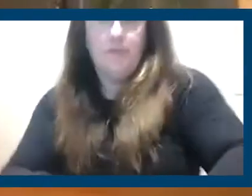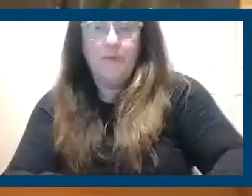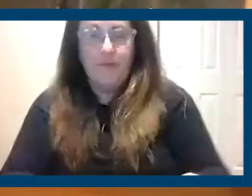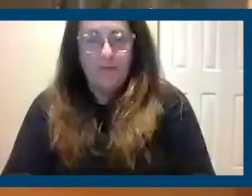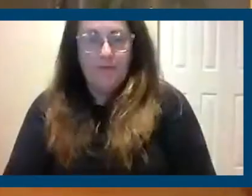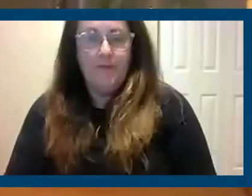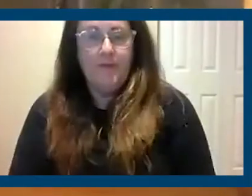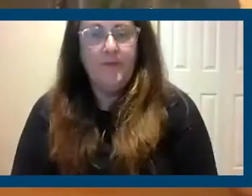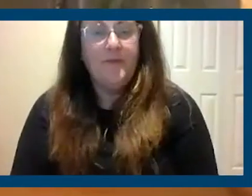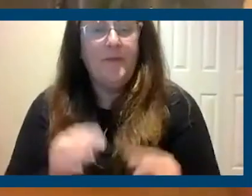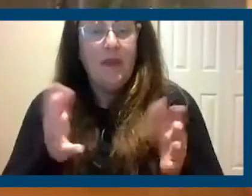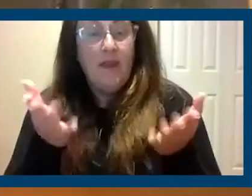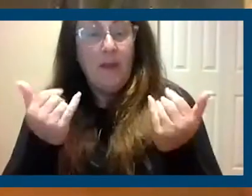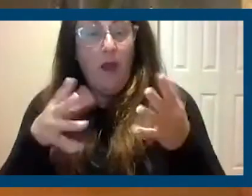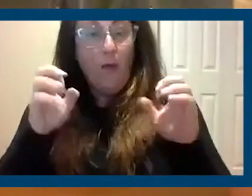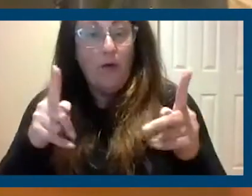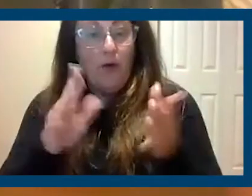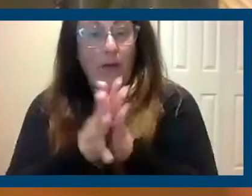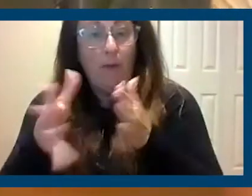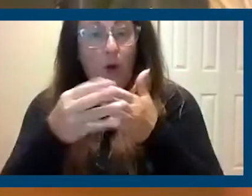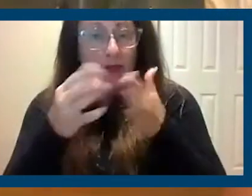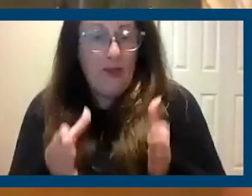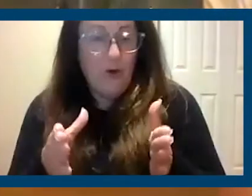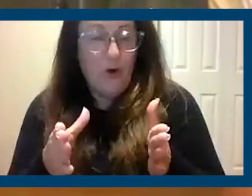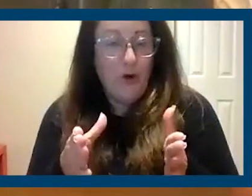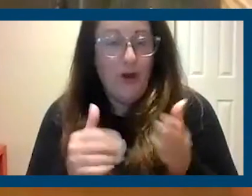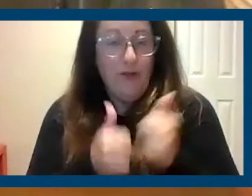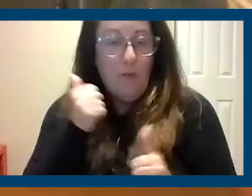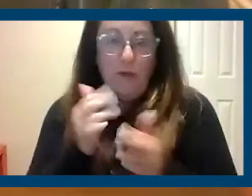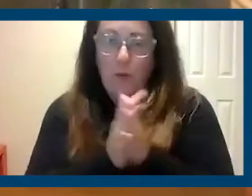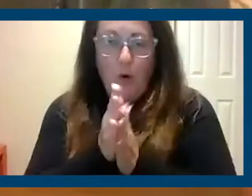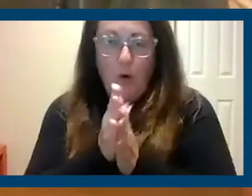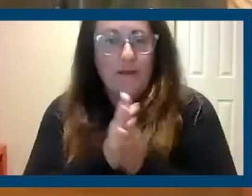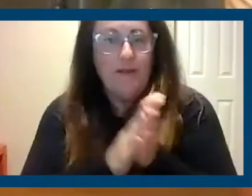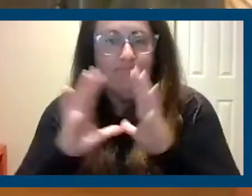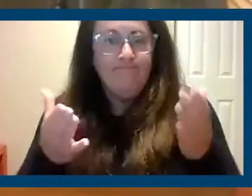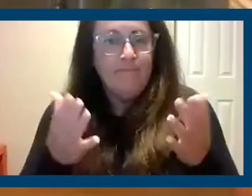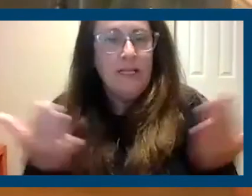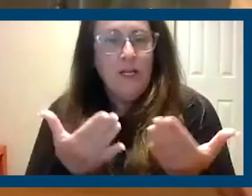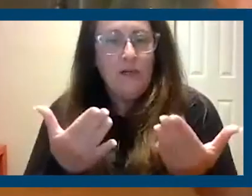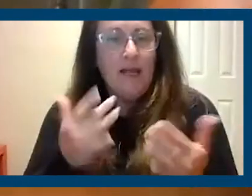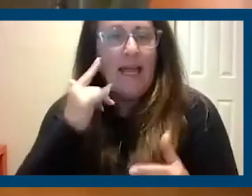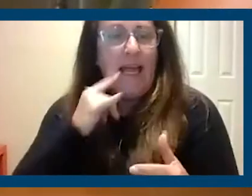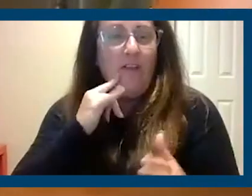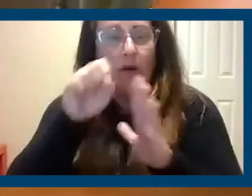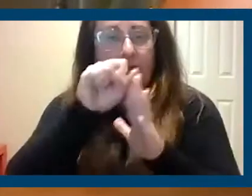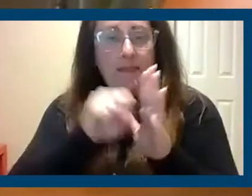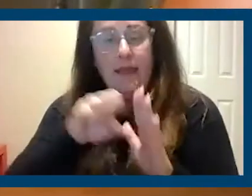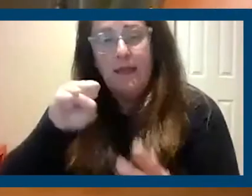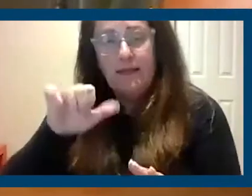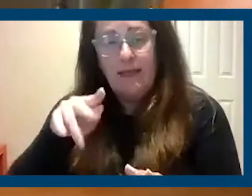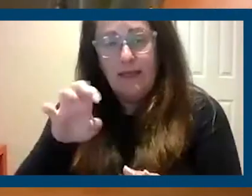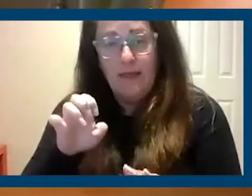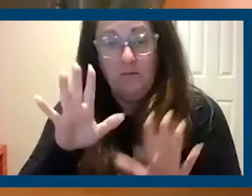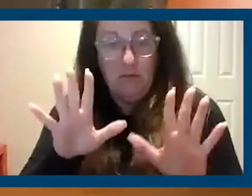Senate, and you give me the opportunity to be your leader leading the most progressive body in America, the California State Senate, is because there was